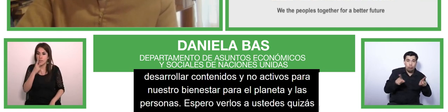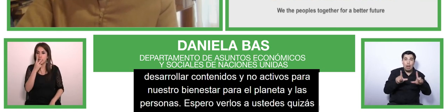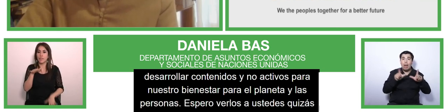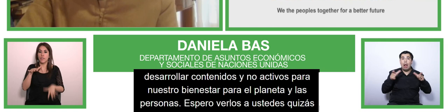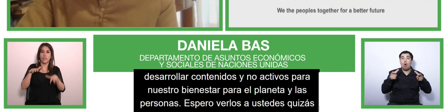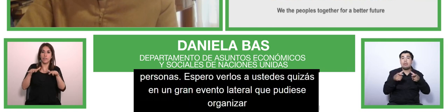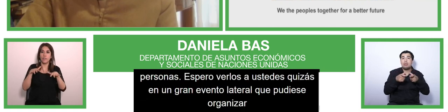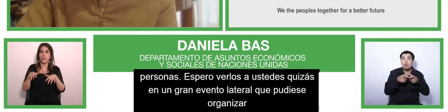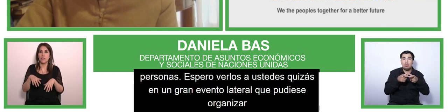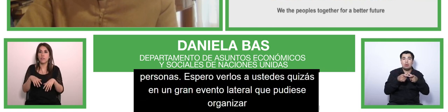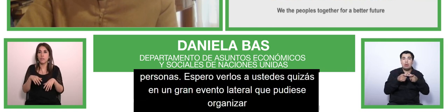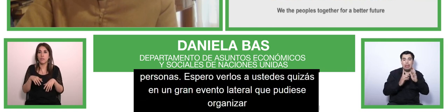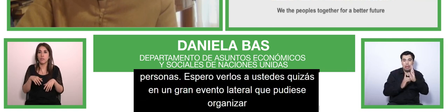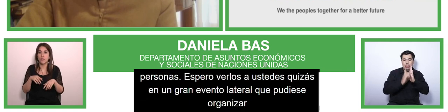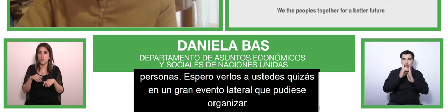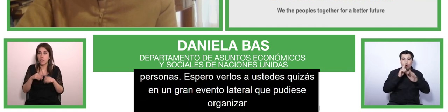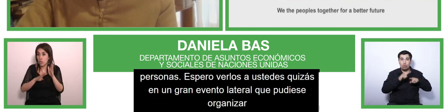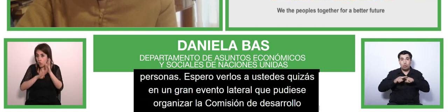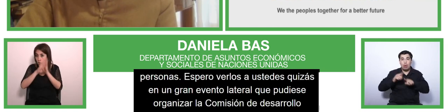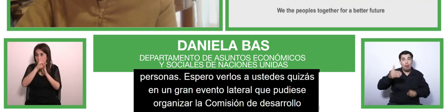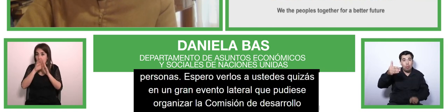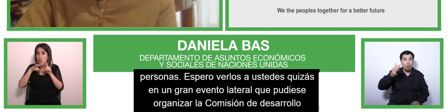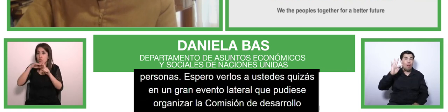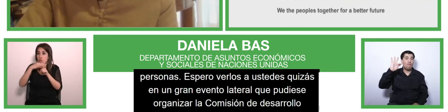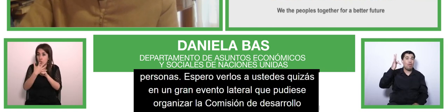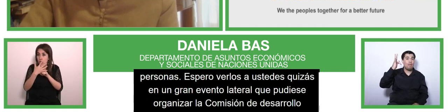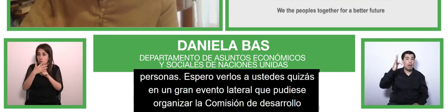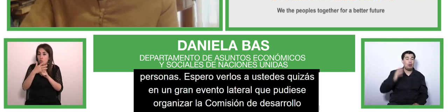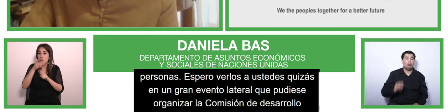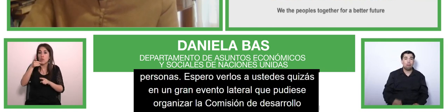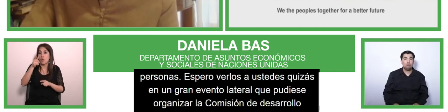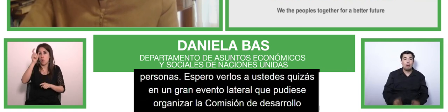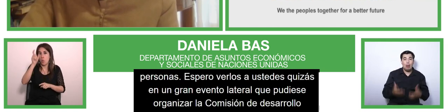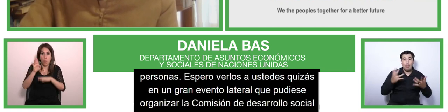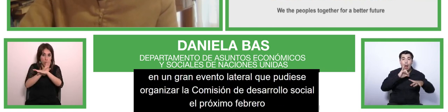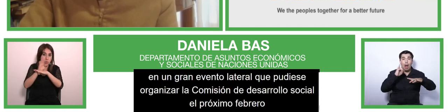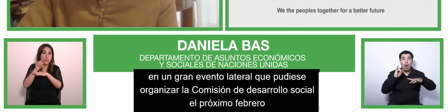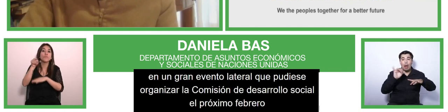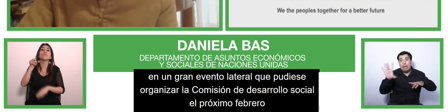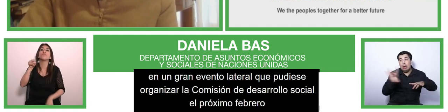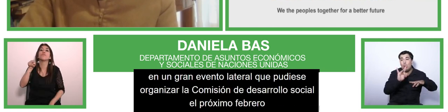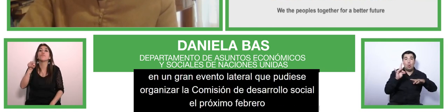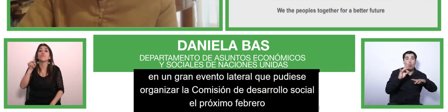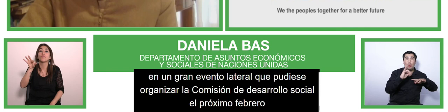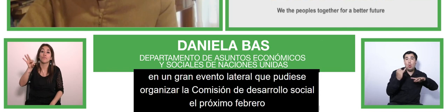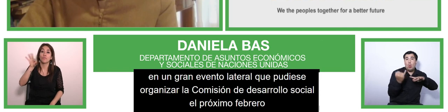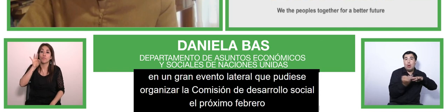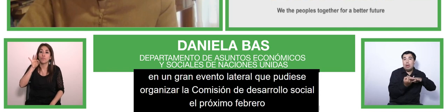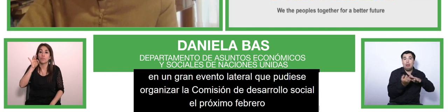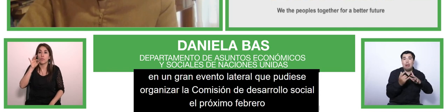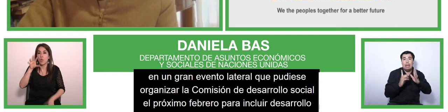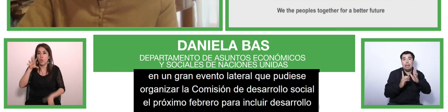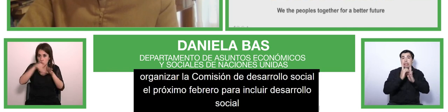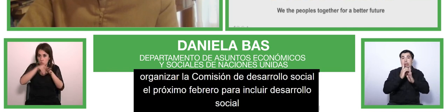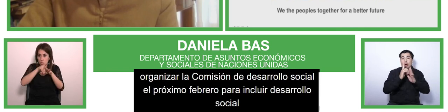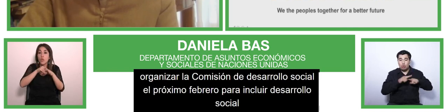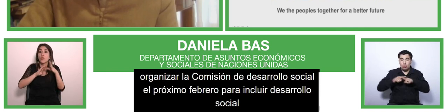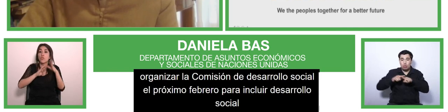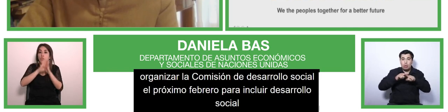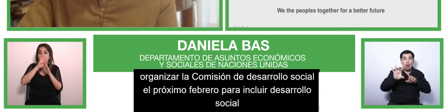to tackle the issue of inclusive social development using digital technologies for the well-being